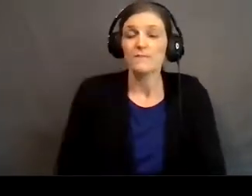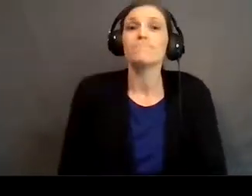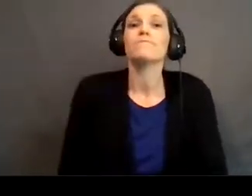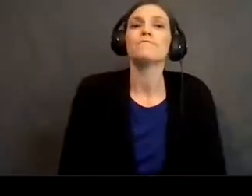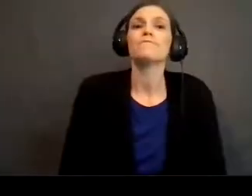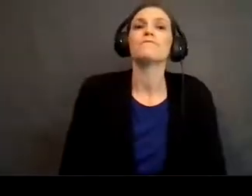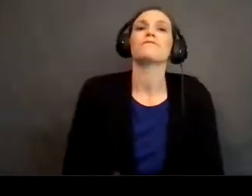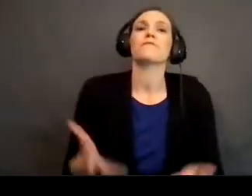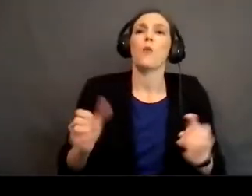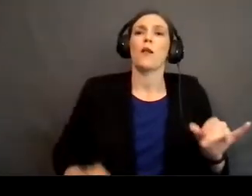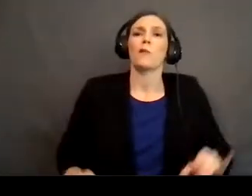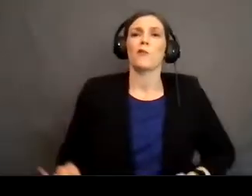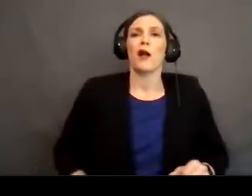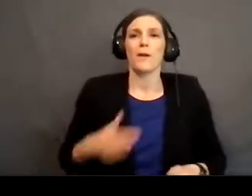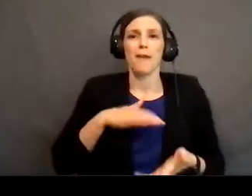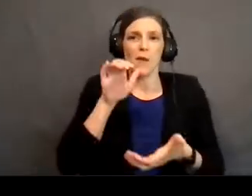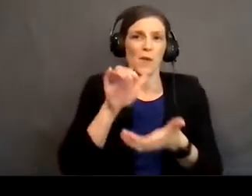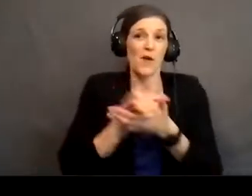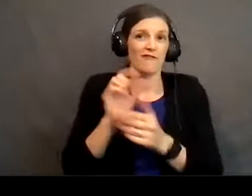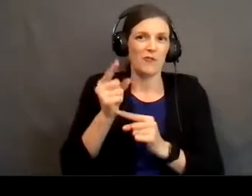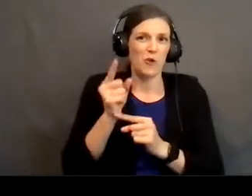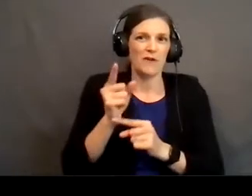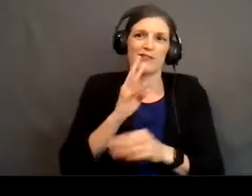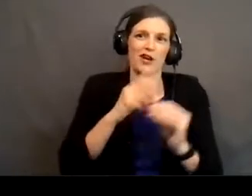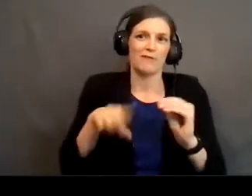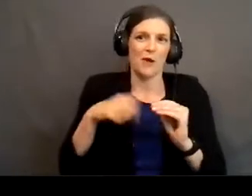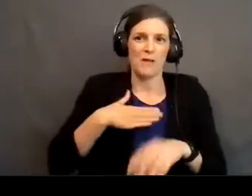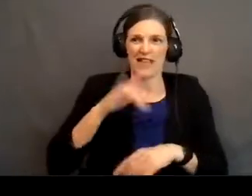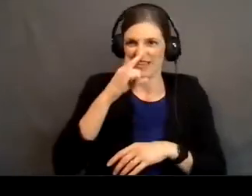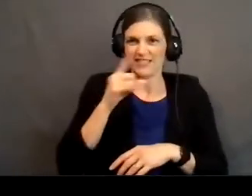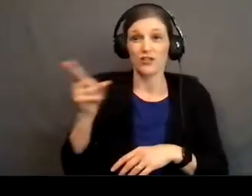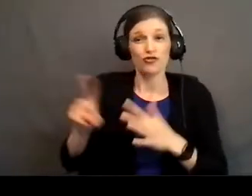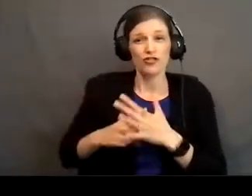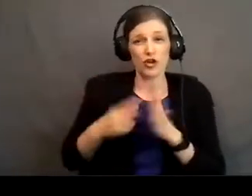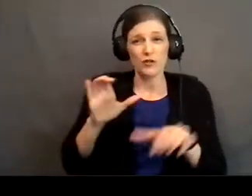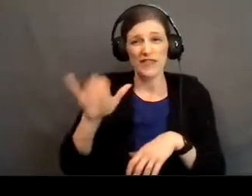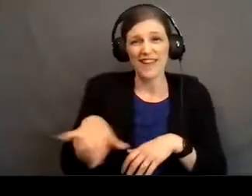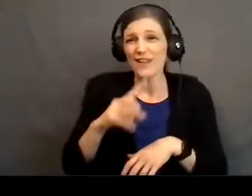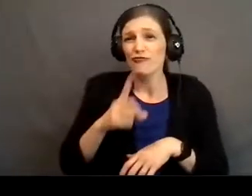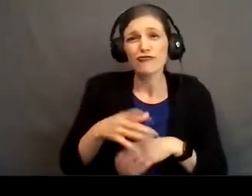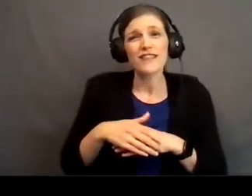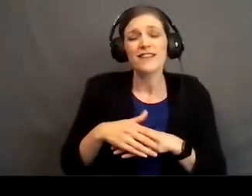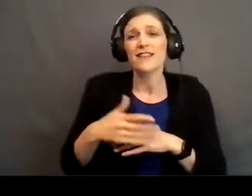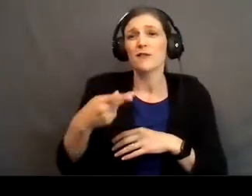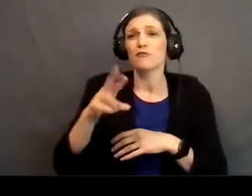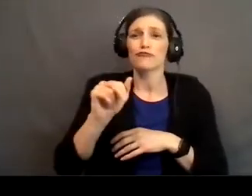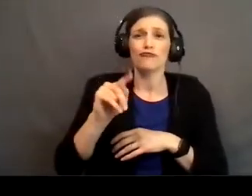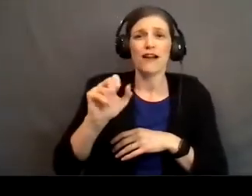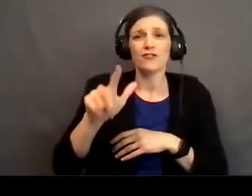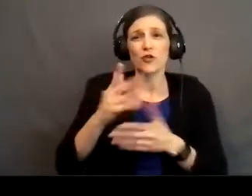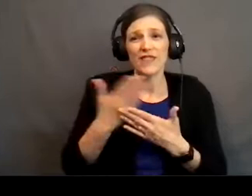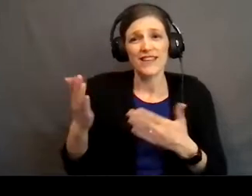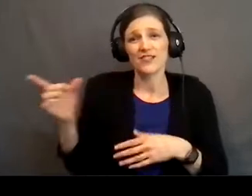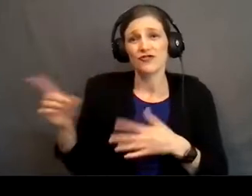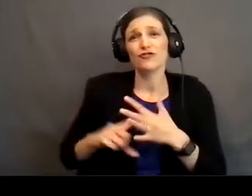I want to brag on my wife for just a second speaking of my kids because she started doing this and again, just a really practical thing. She